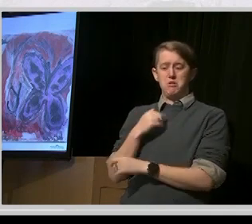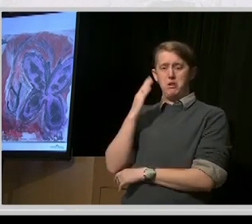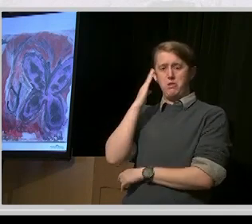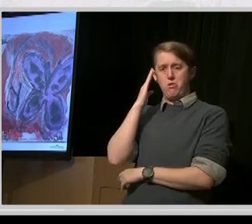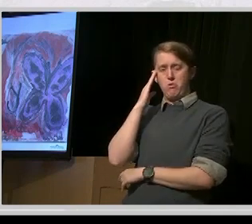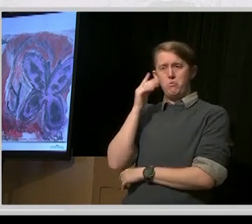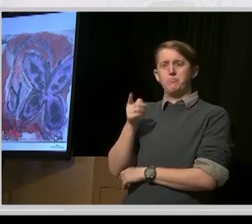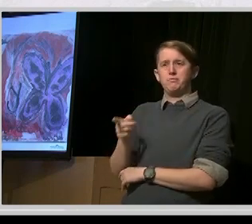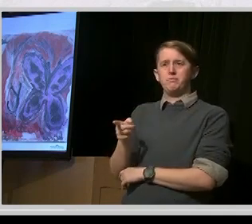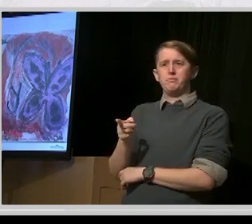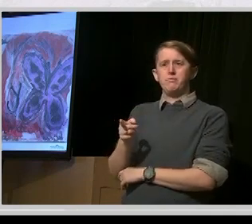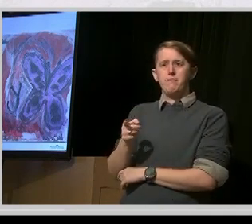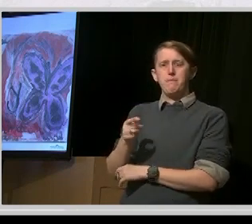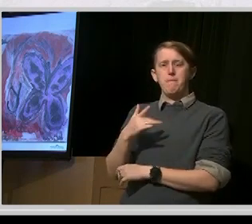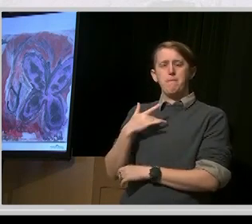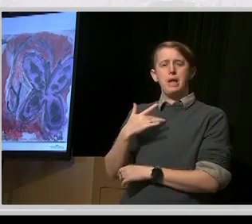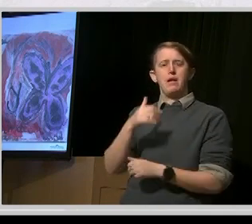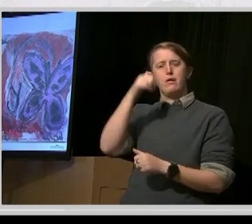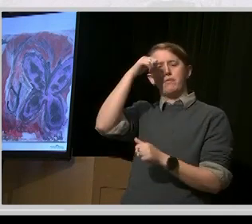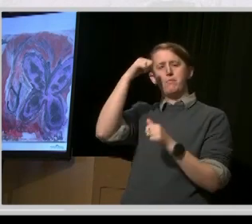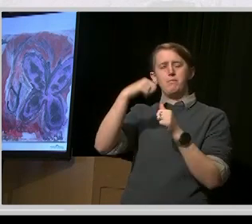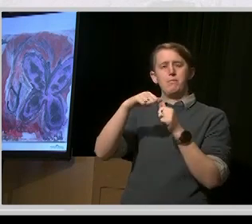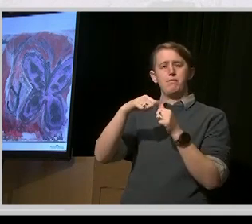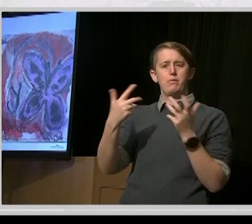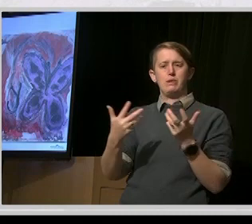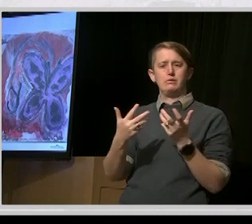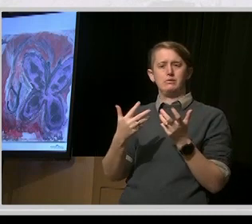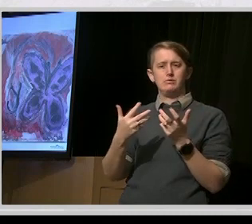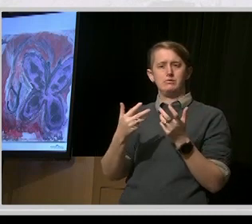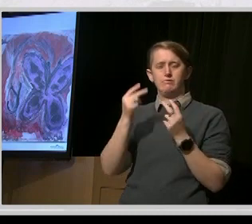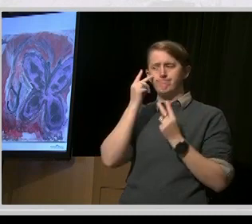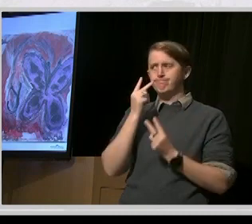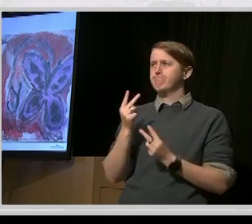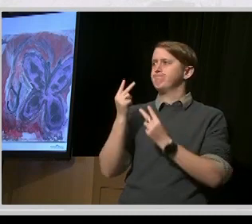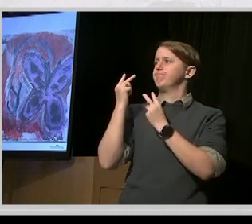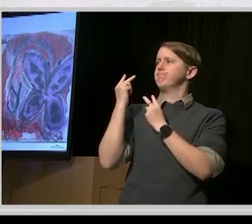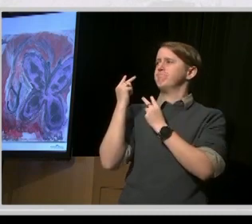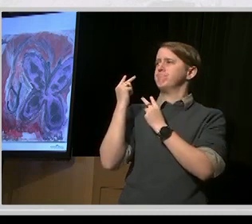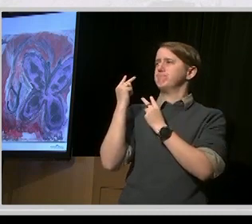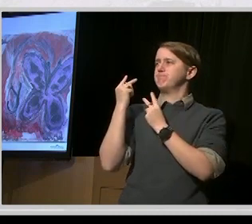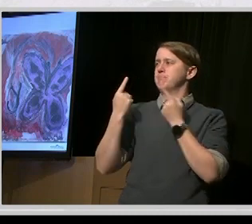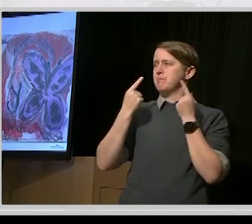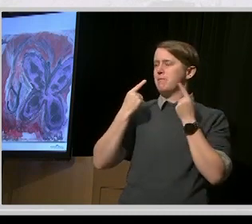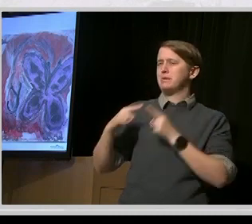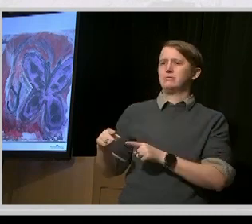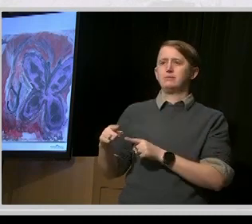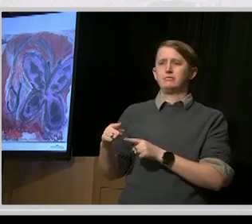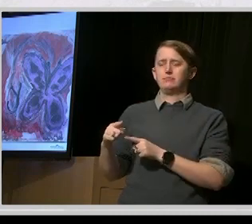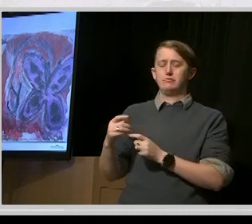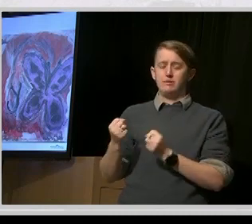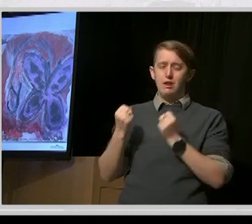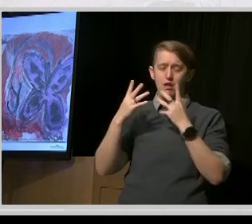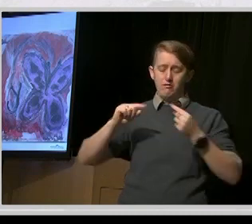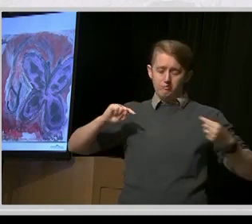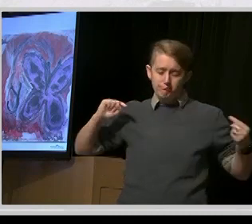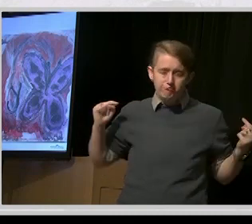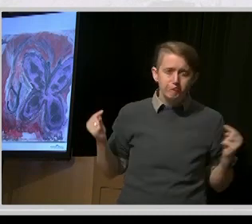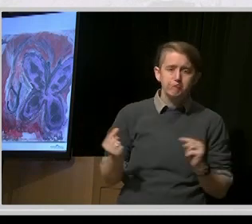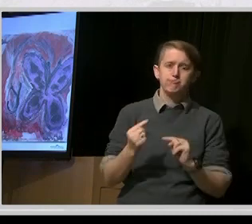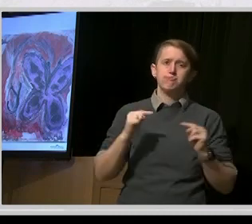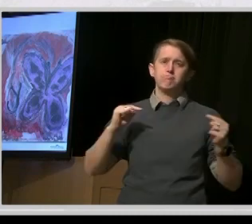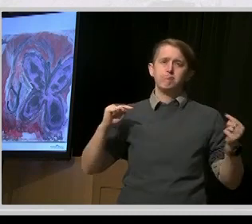remember the past and not in great ways. There's a lot of hurt, pain, and